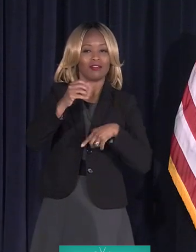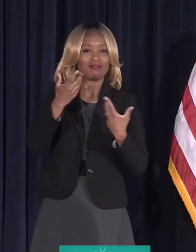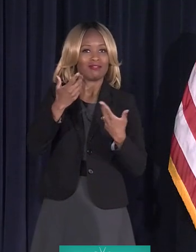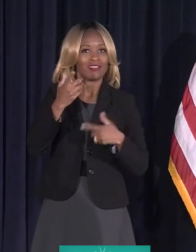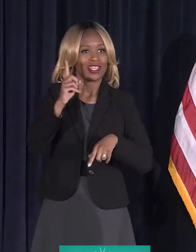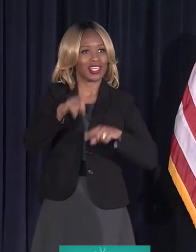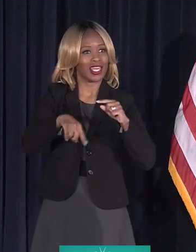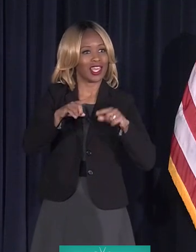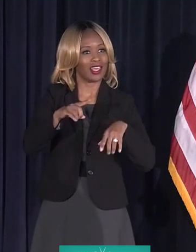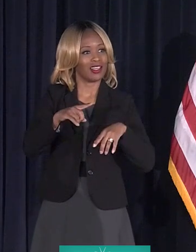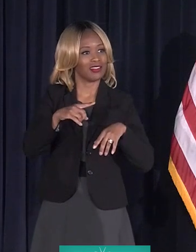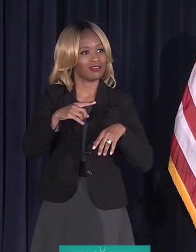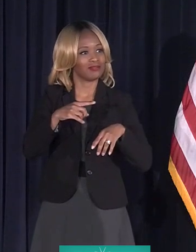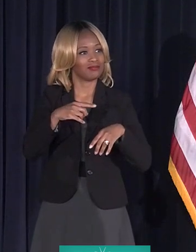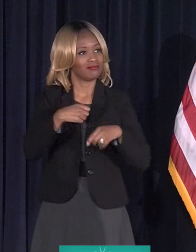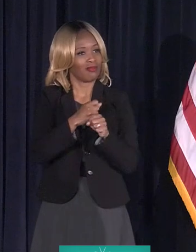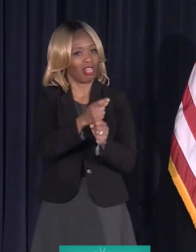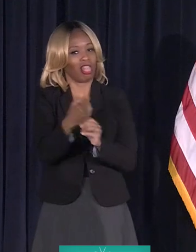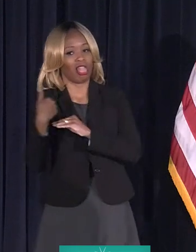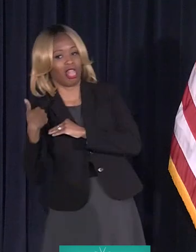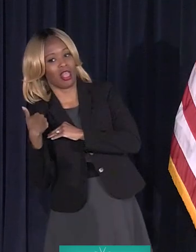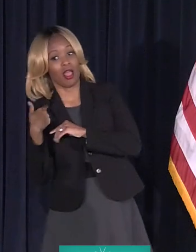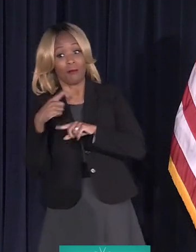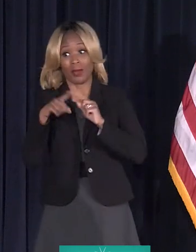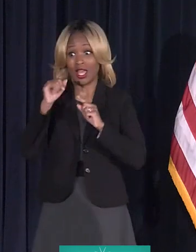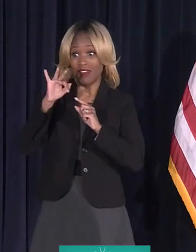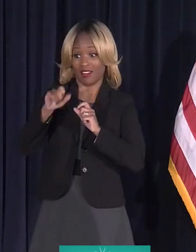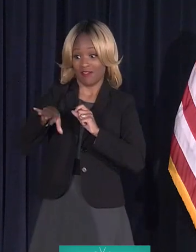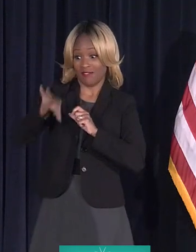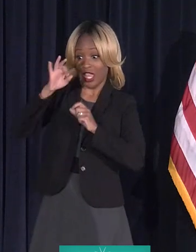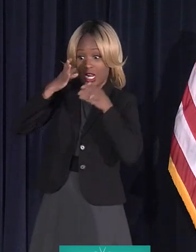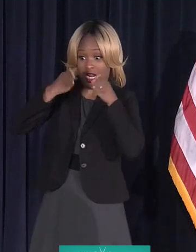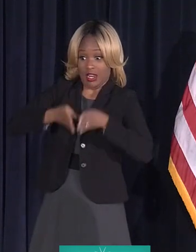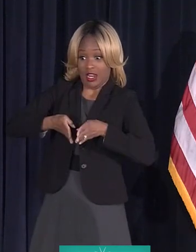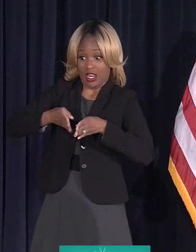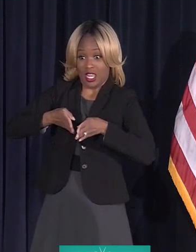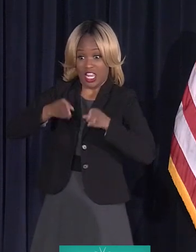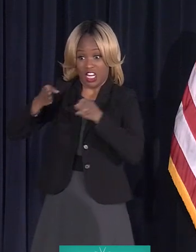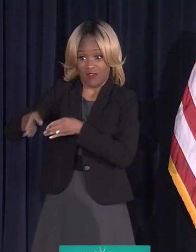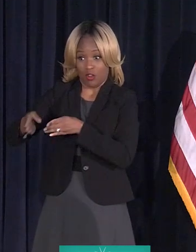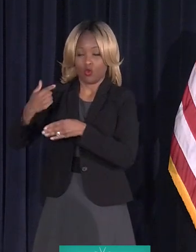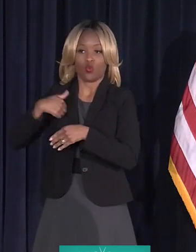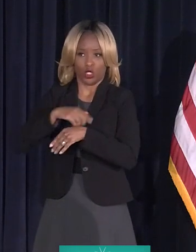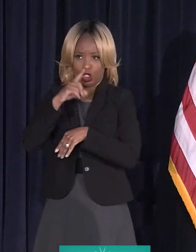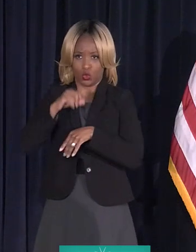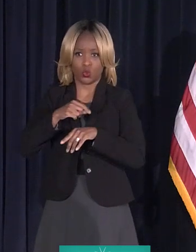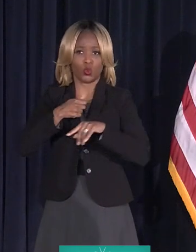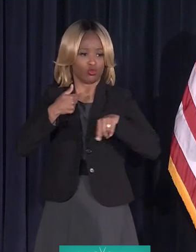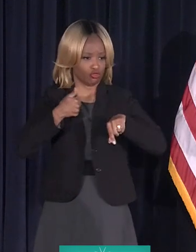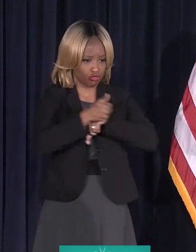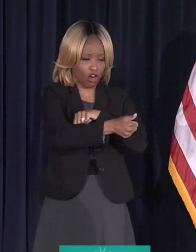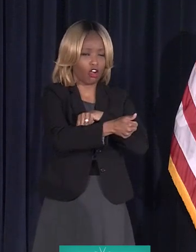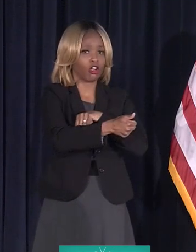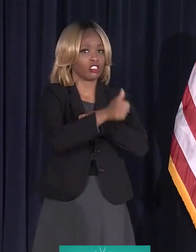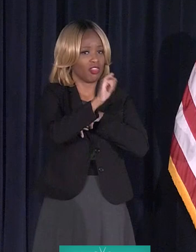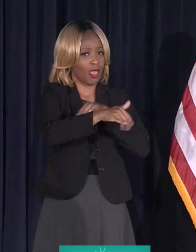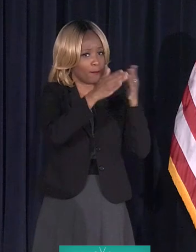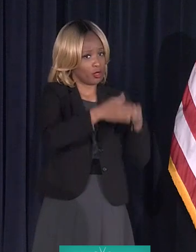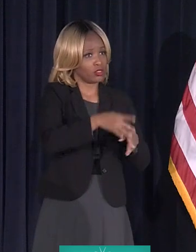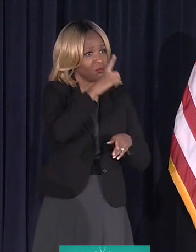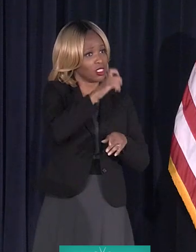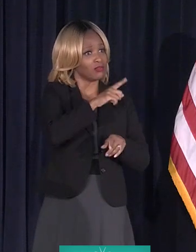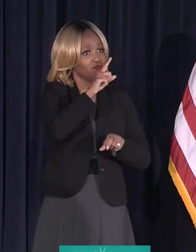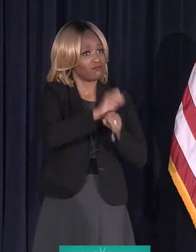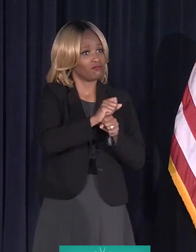liable. But if we can find an individual behind that phone number, then we do charge them because it is a crime.